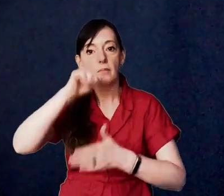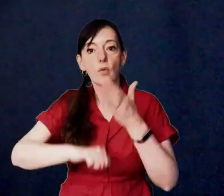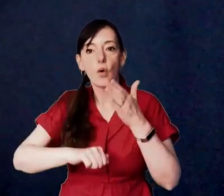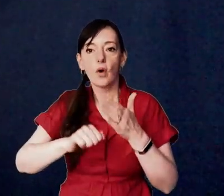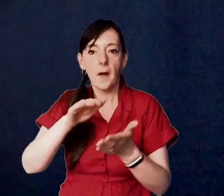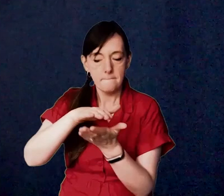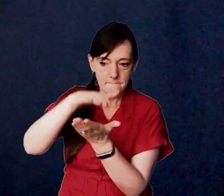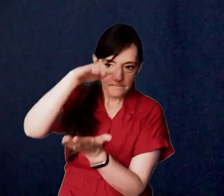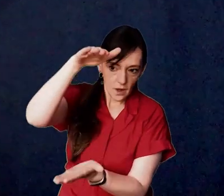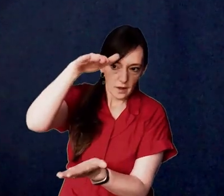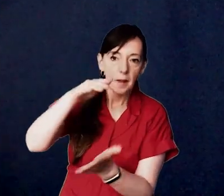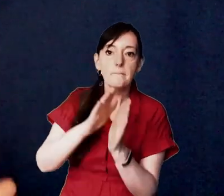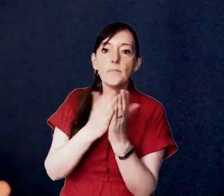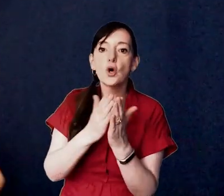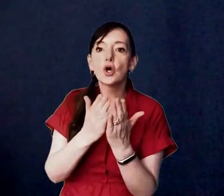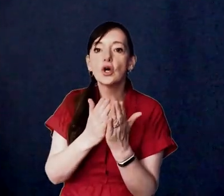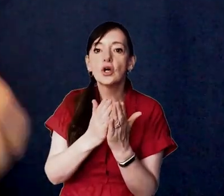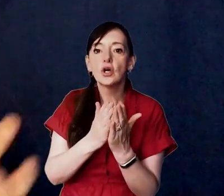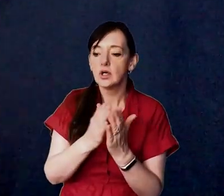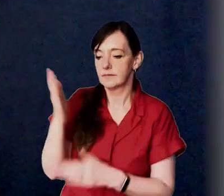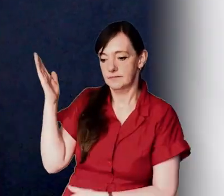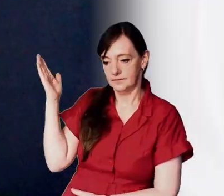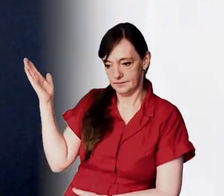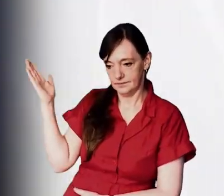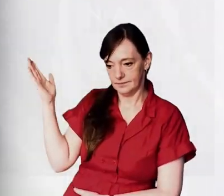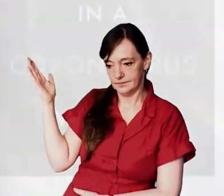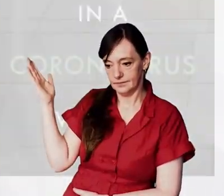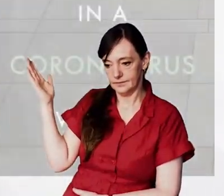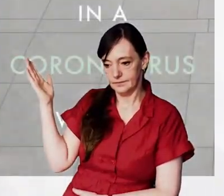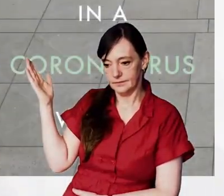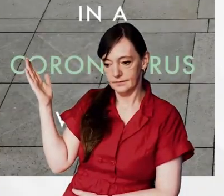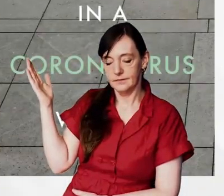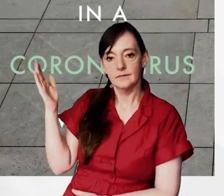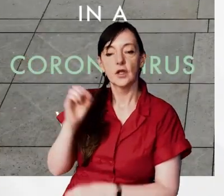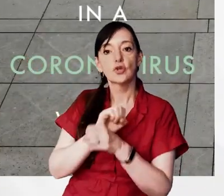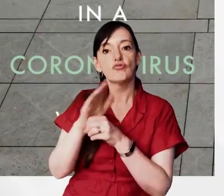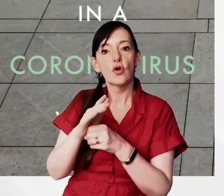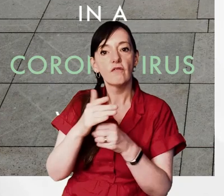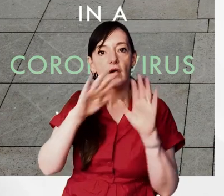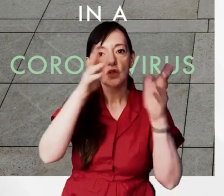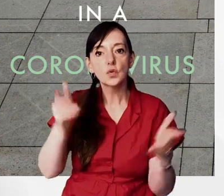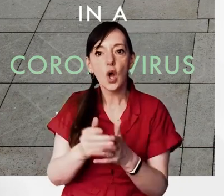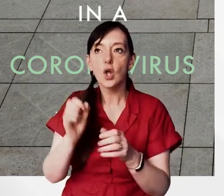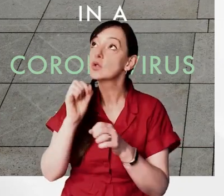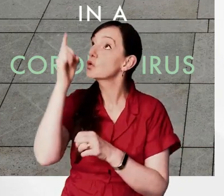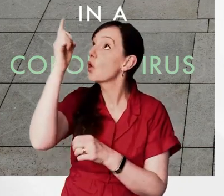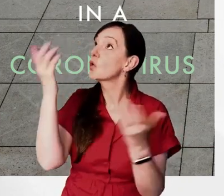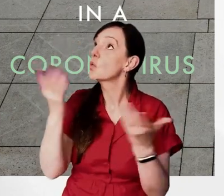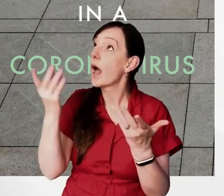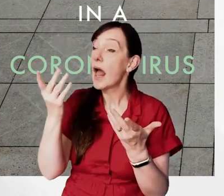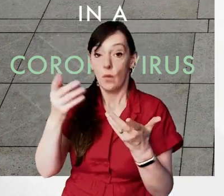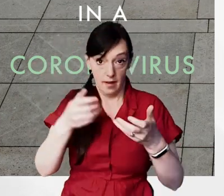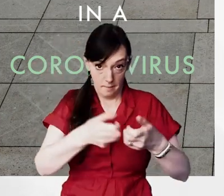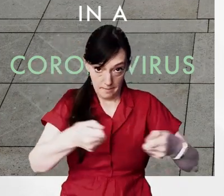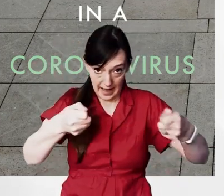a job lot of john lennox's wonderful little book uh where is god in the coronavirus world we popped each book into a gift bag along